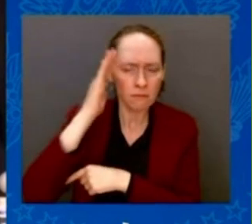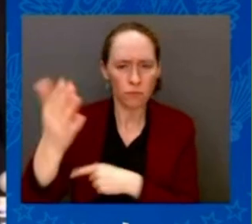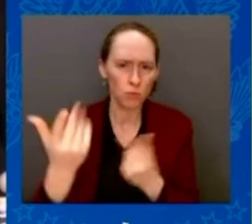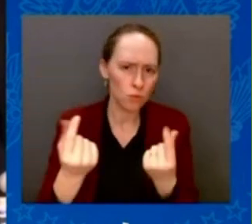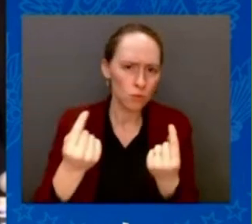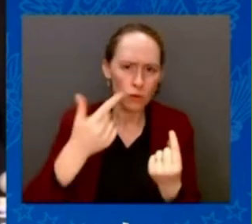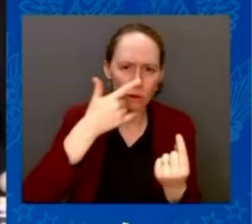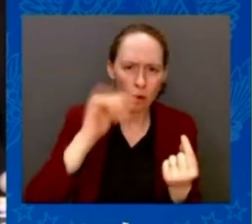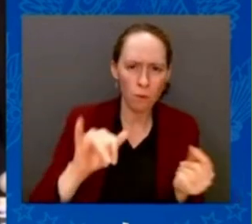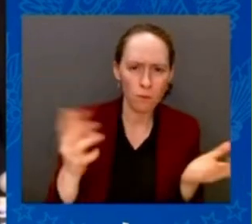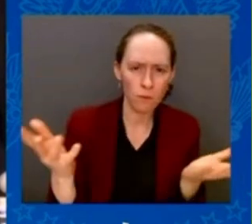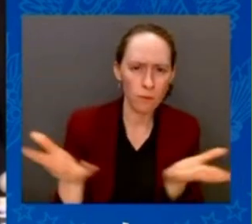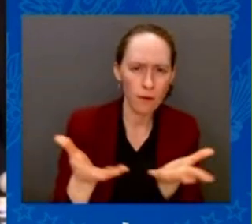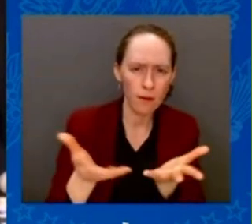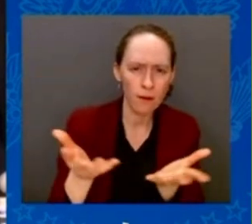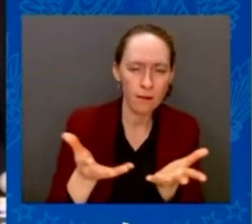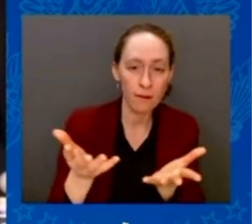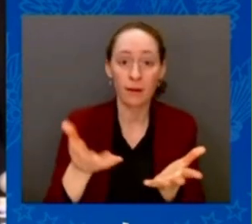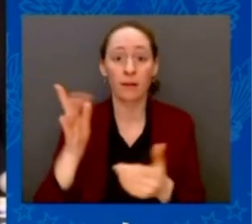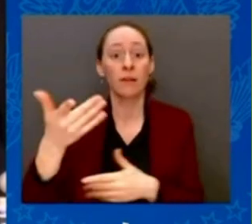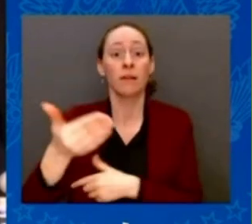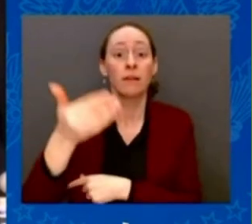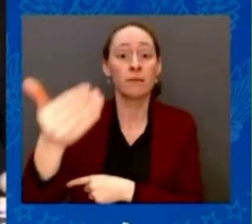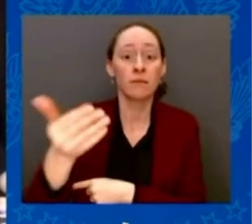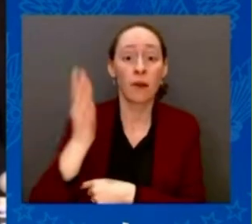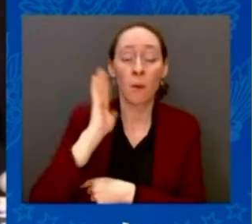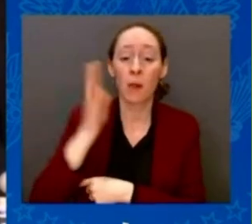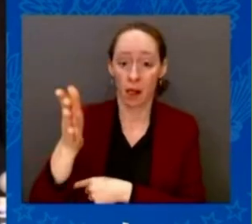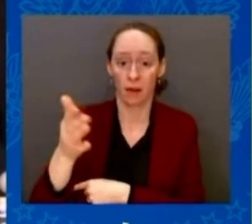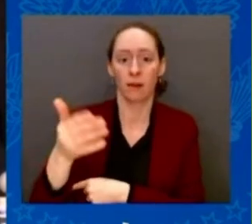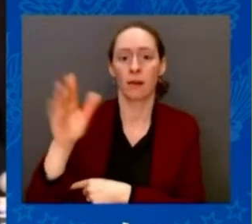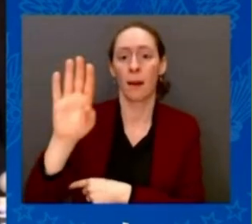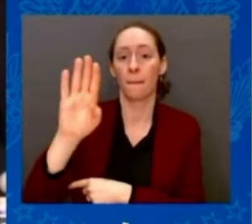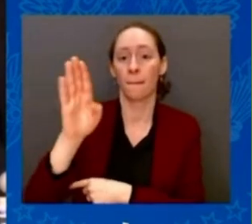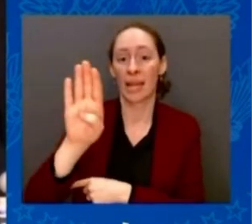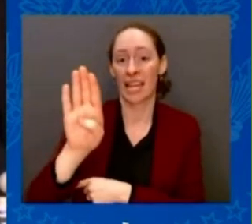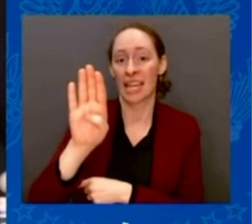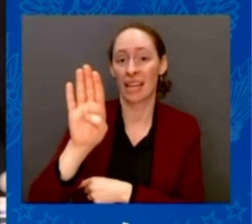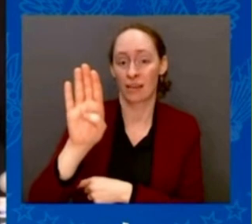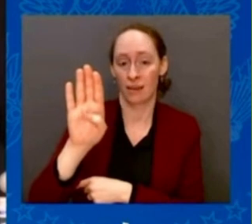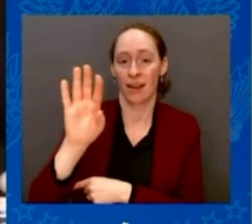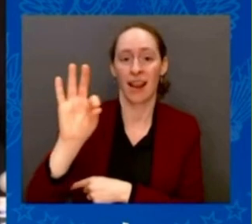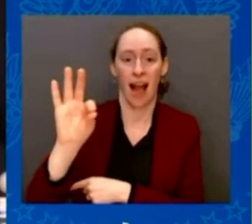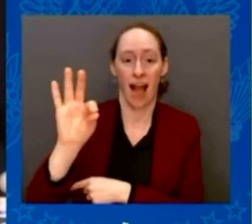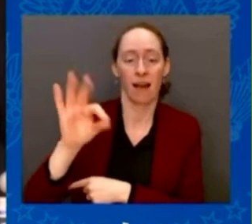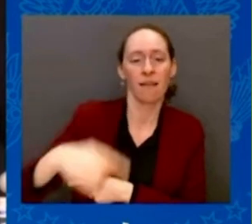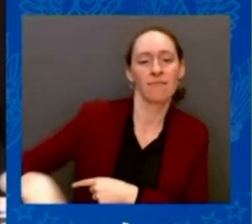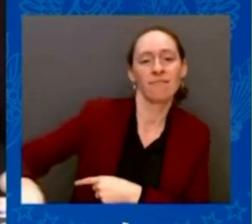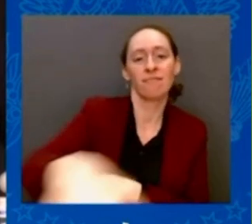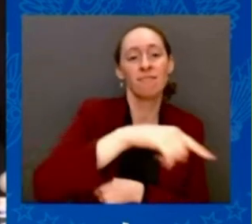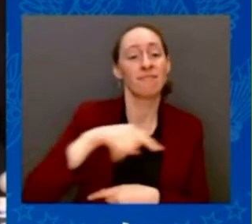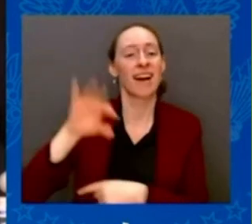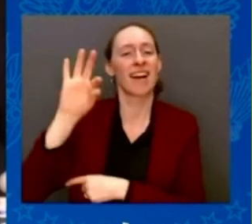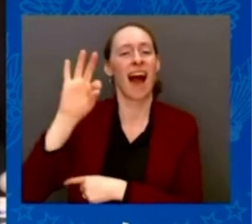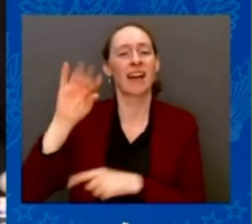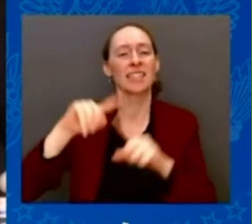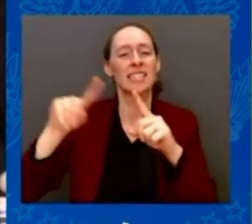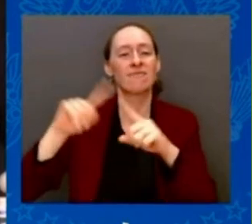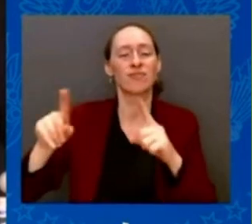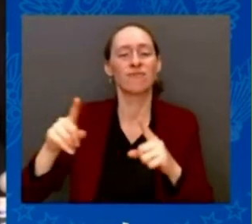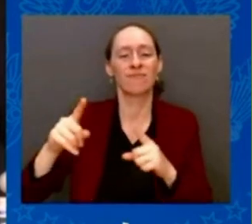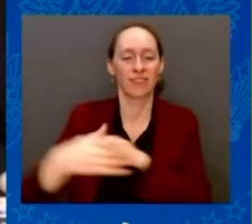Summit in Vilnius, and about the possibilities to provide further support to Ukraine.